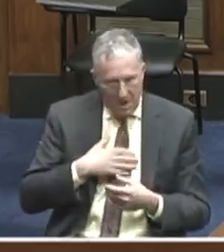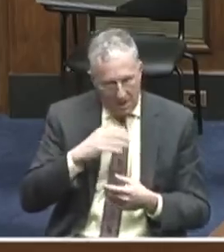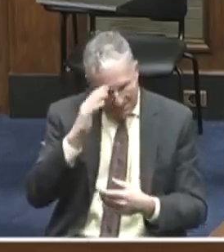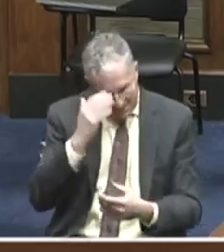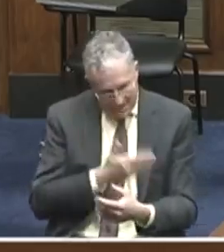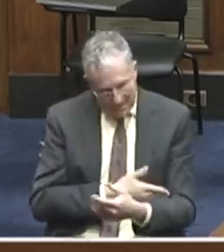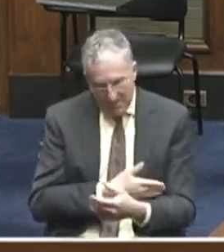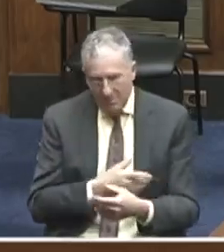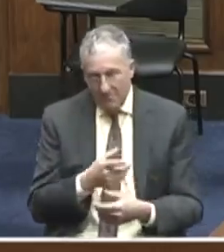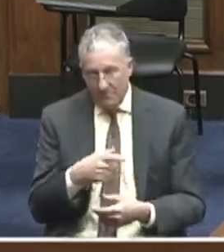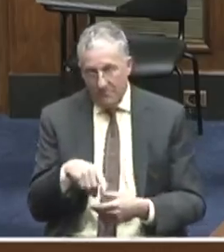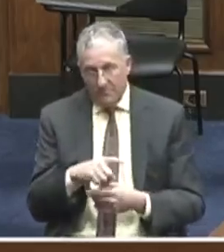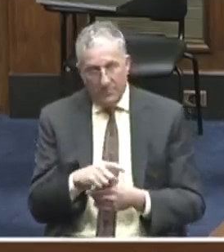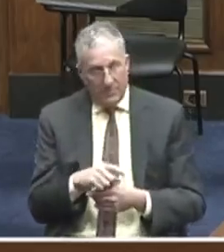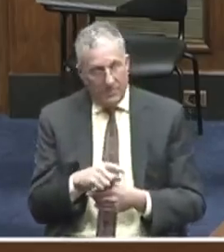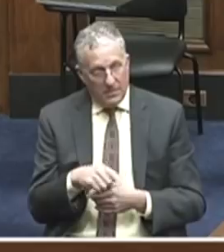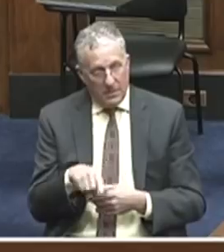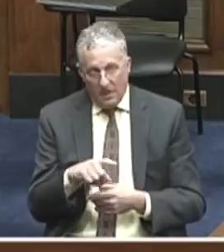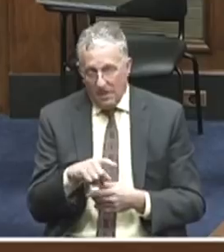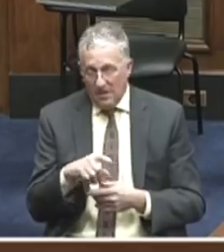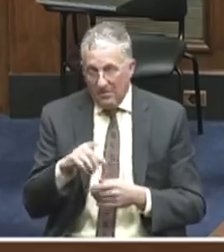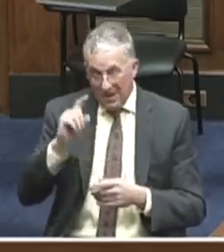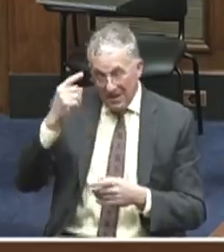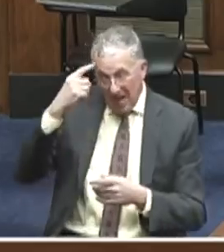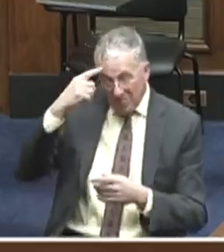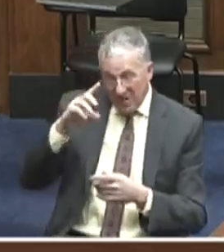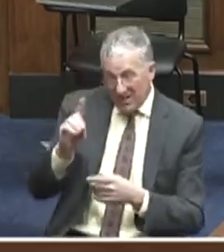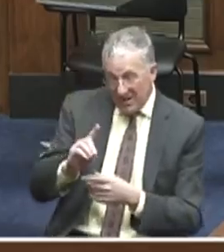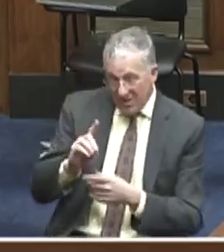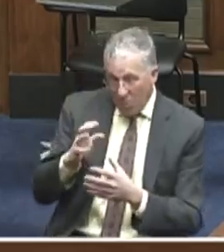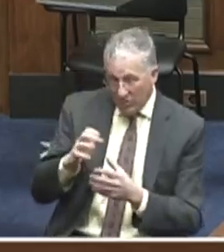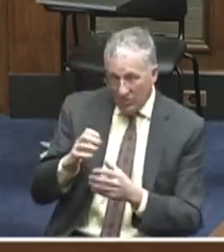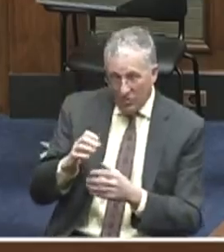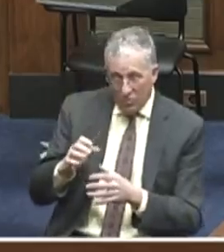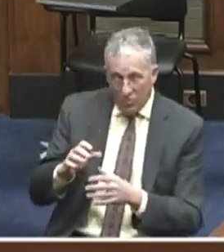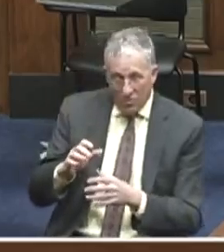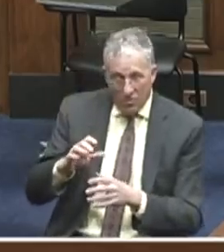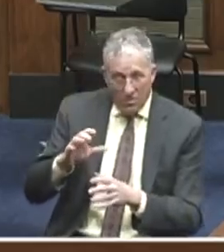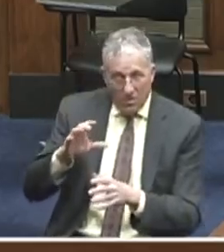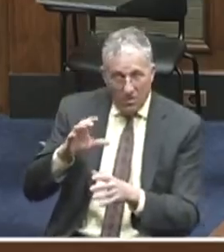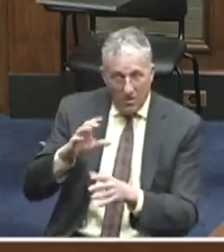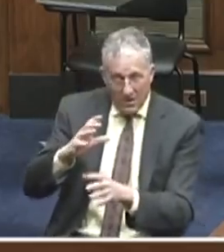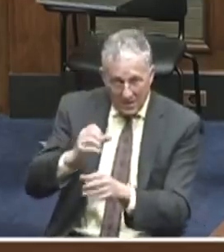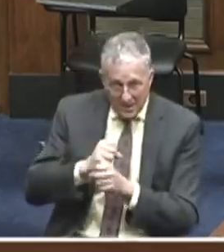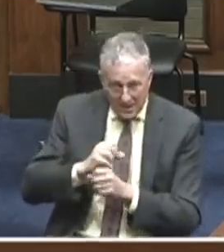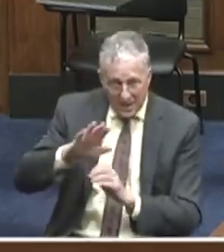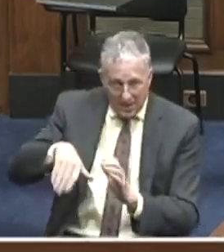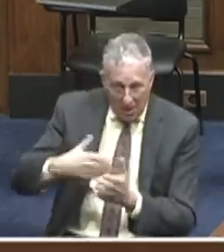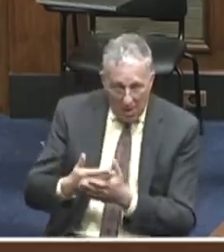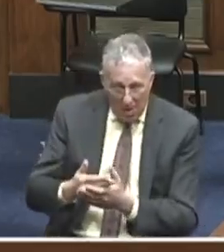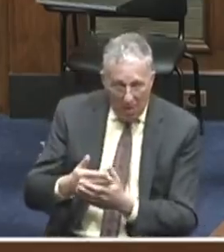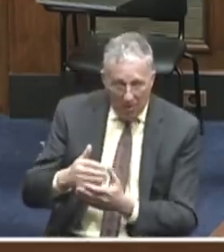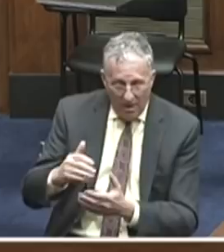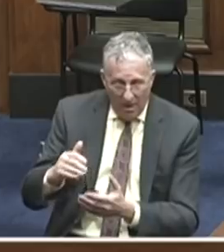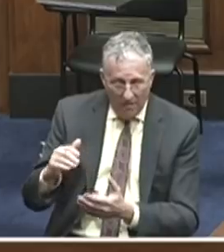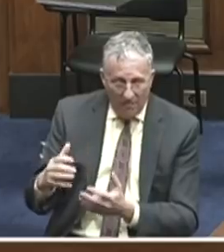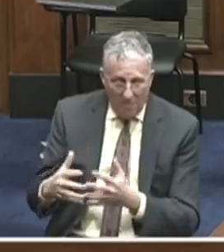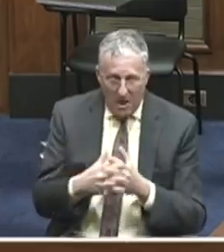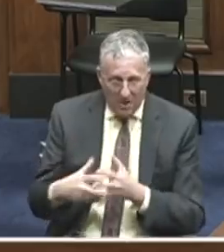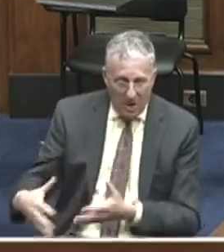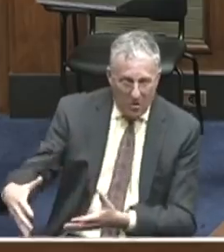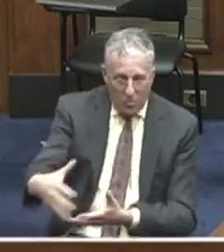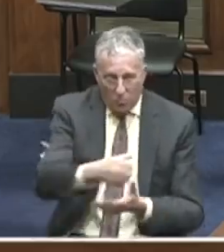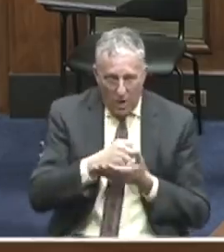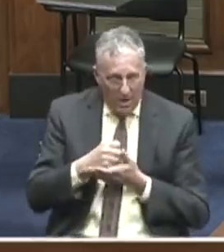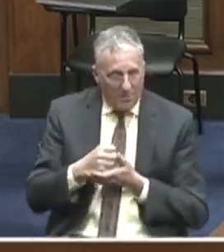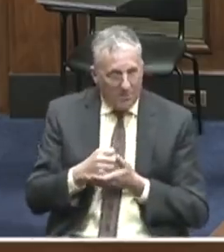are trying to take all of America and make it where we would